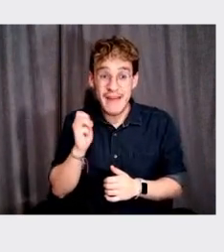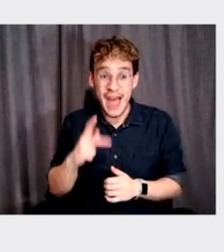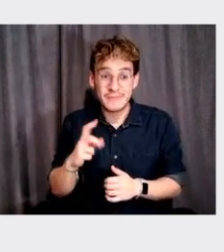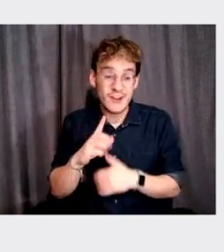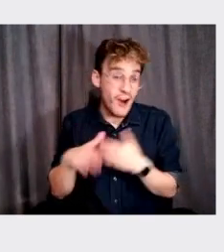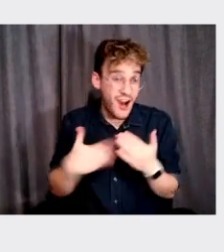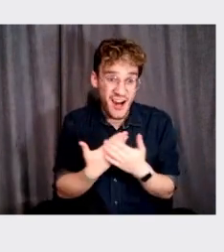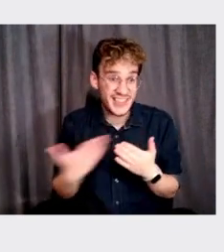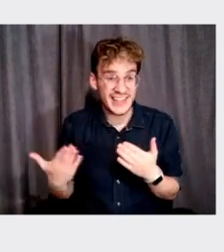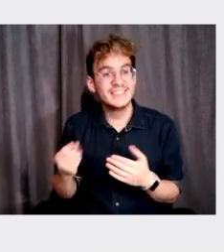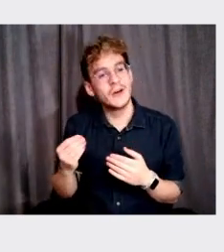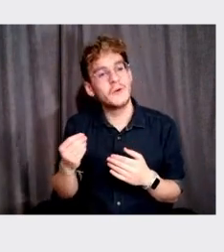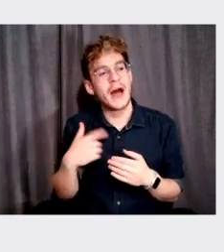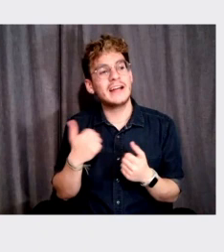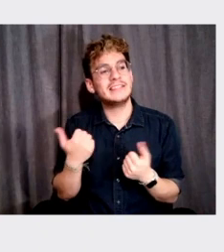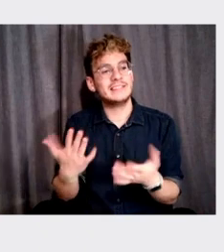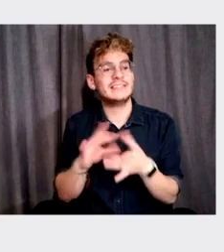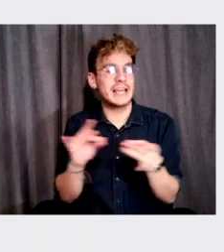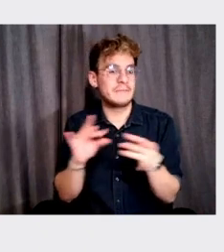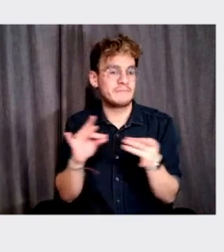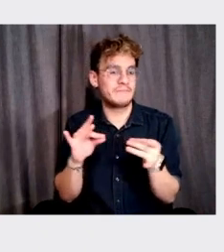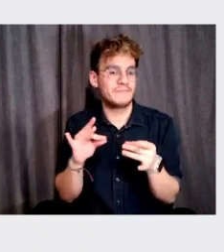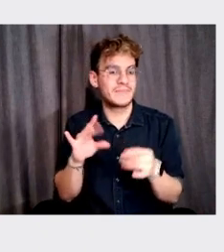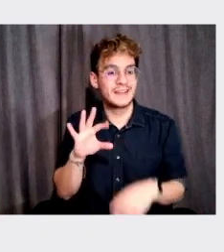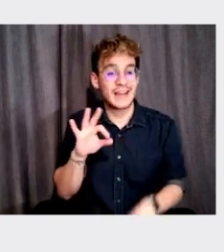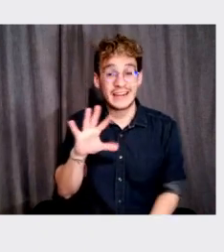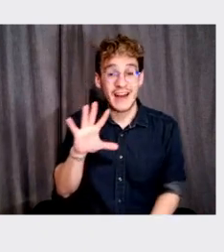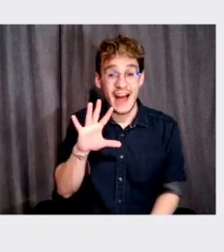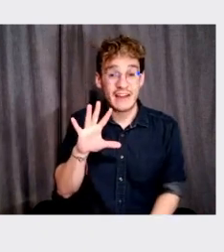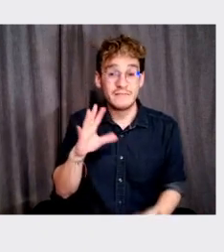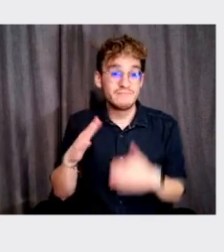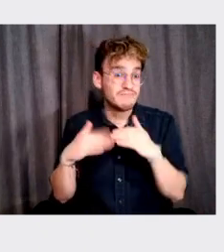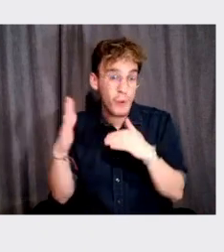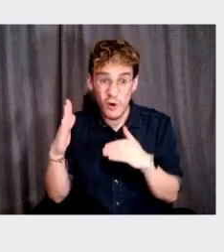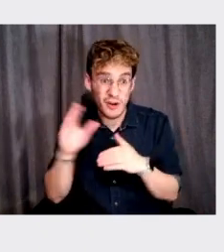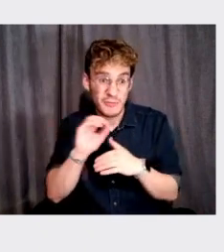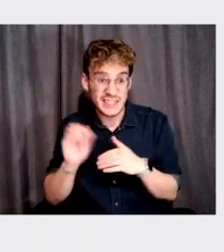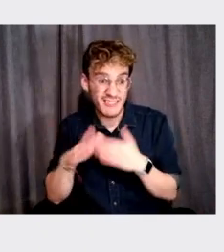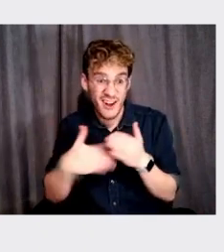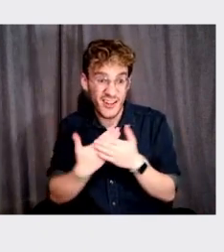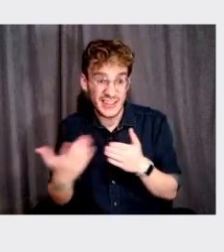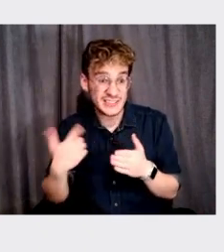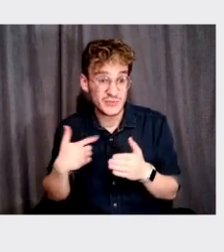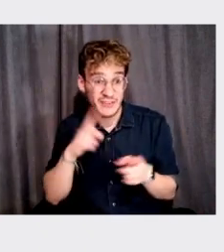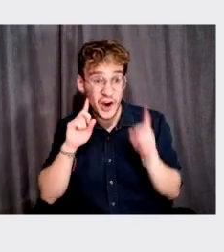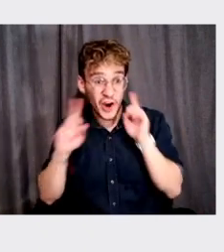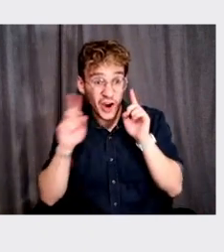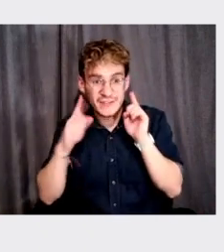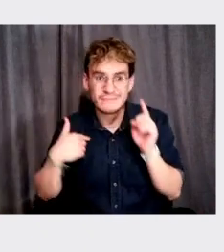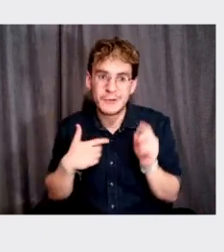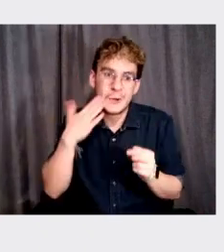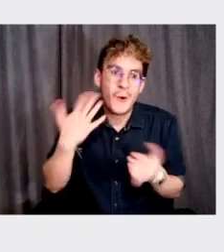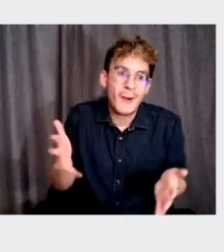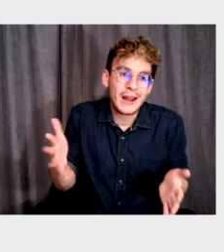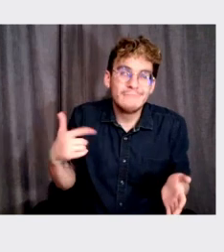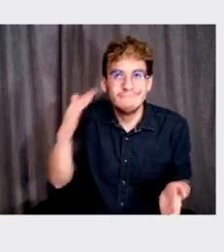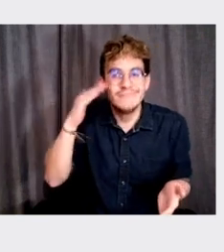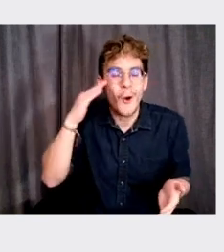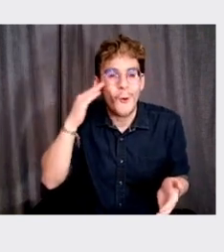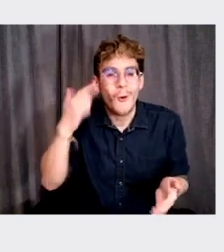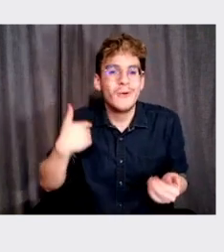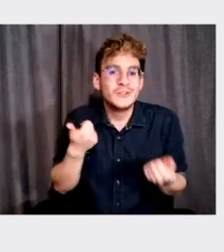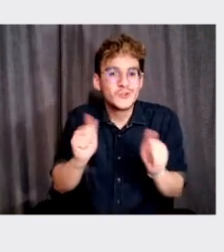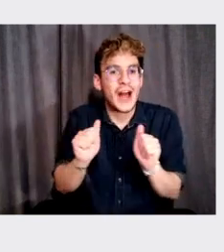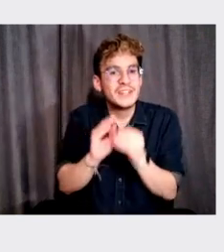Uh, so I would say that like, you know, 95 or more percent of the things we heard were things that we were aware of and we want to